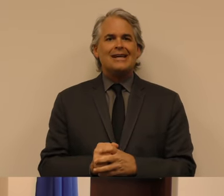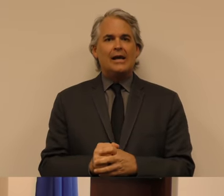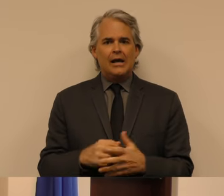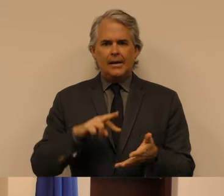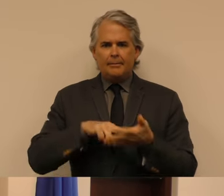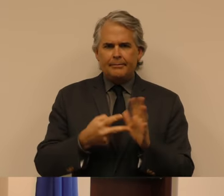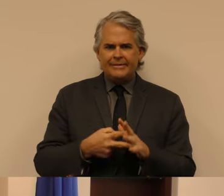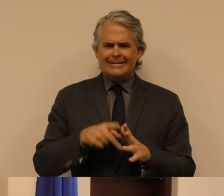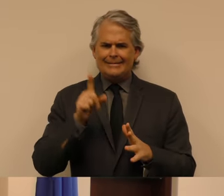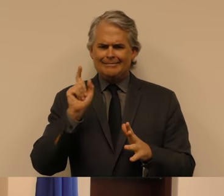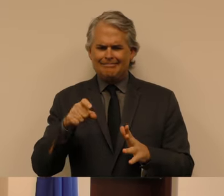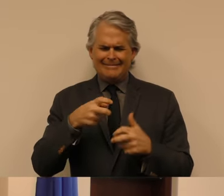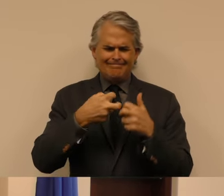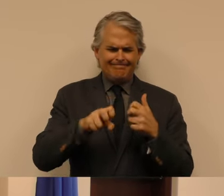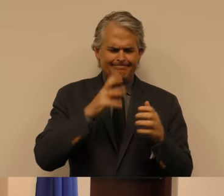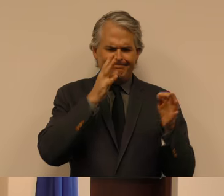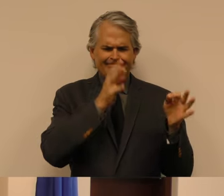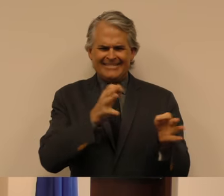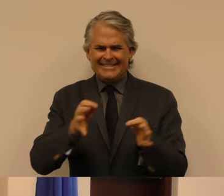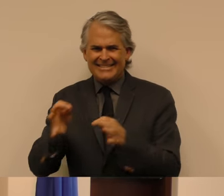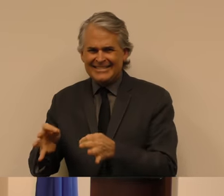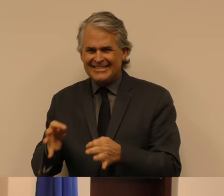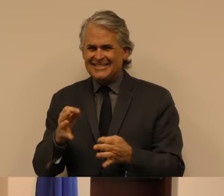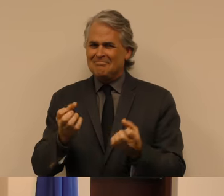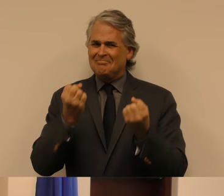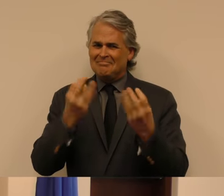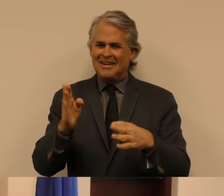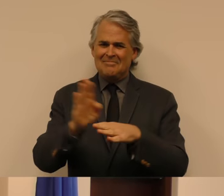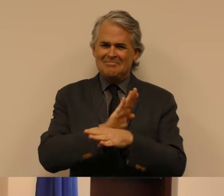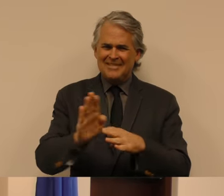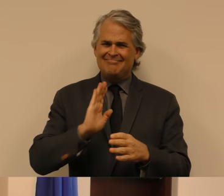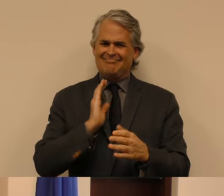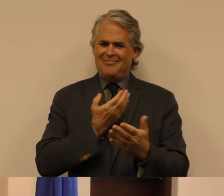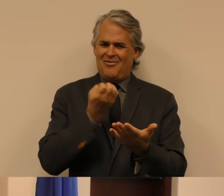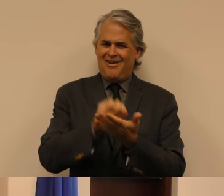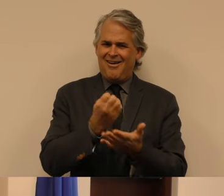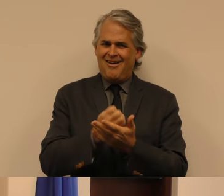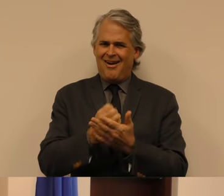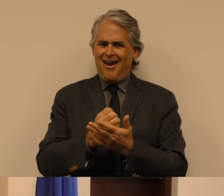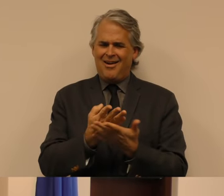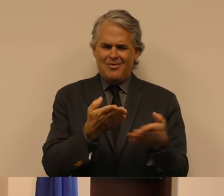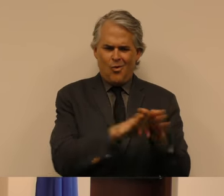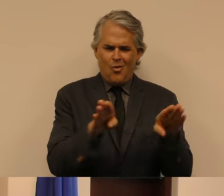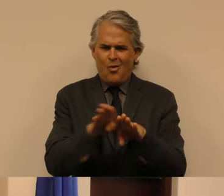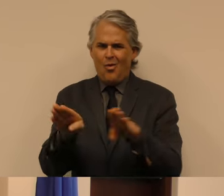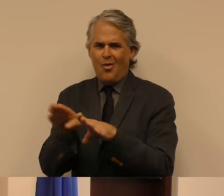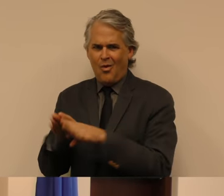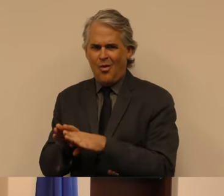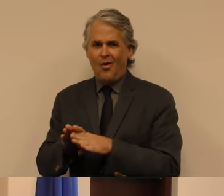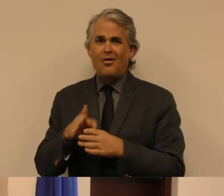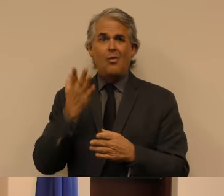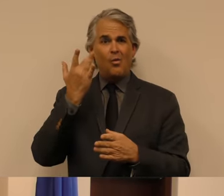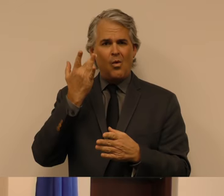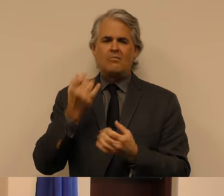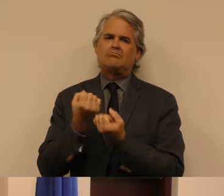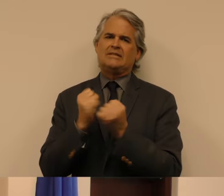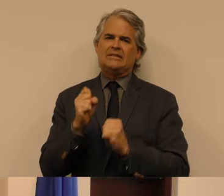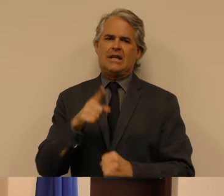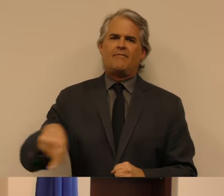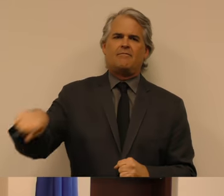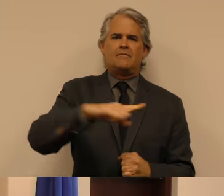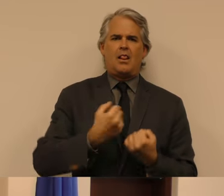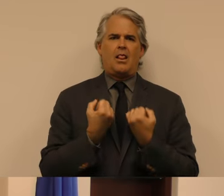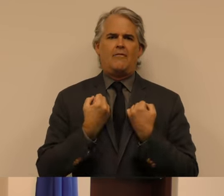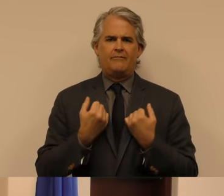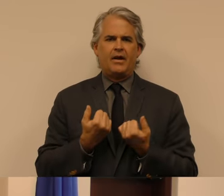decision to shut down the majority of our economy in order to save thousands of lives and protect the health of our public.